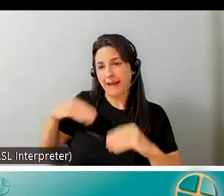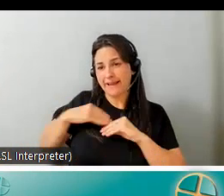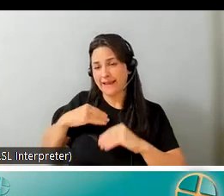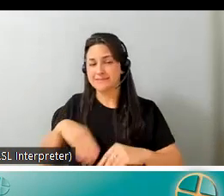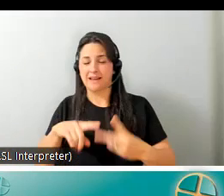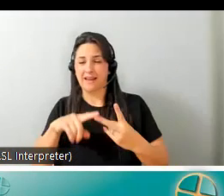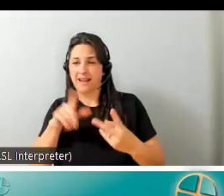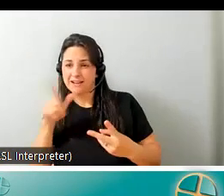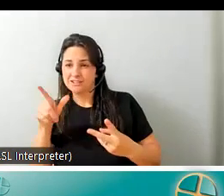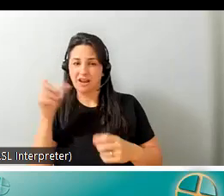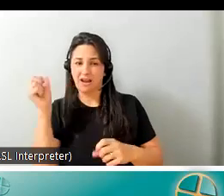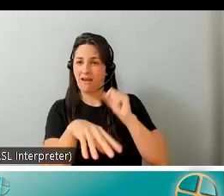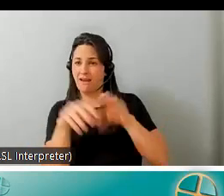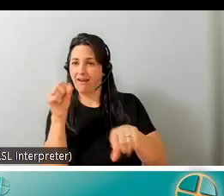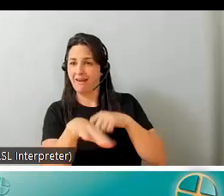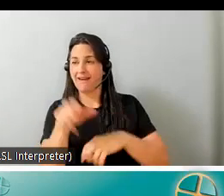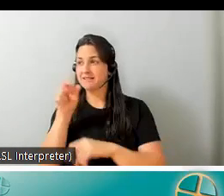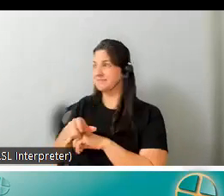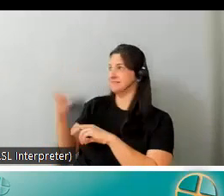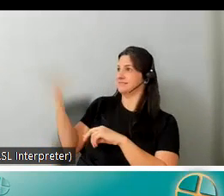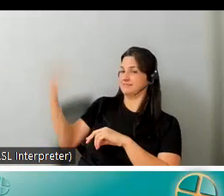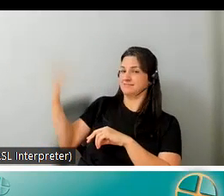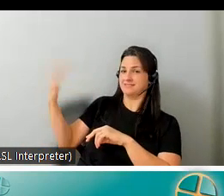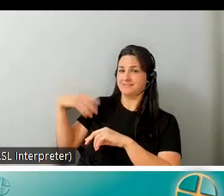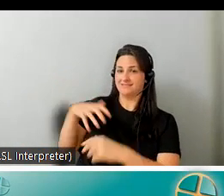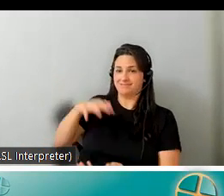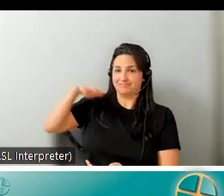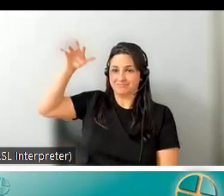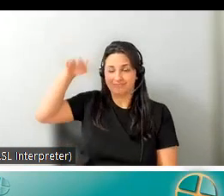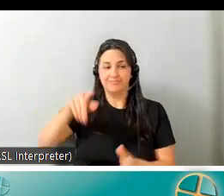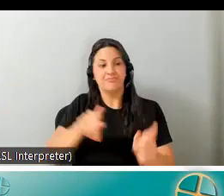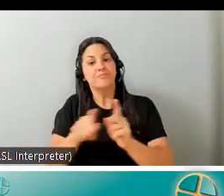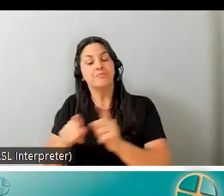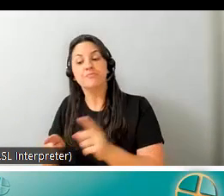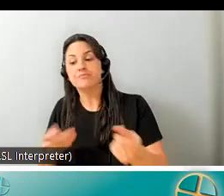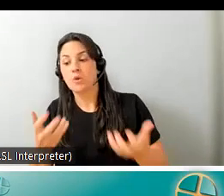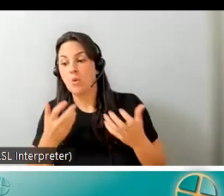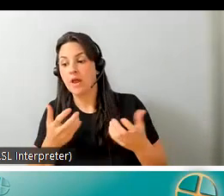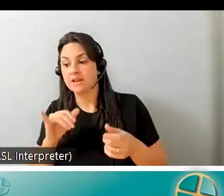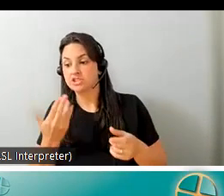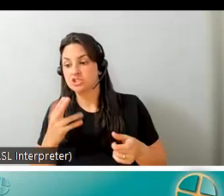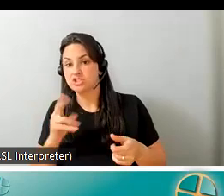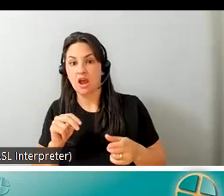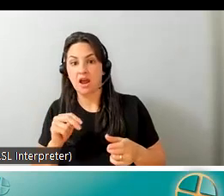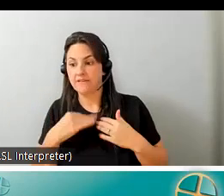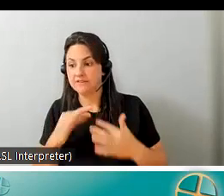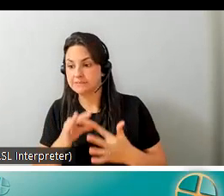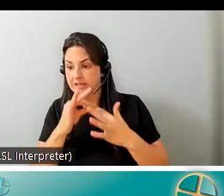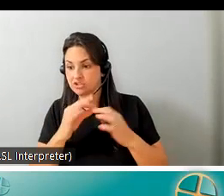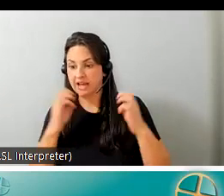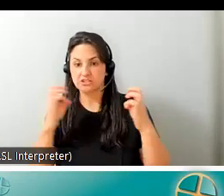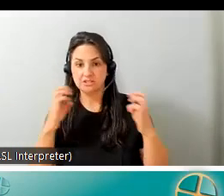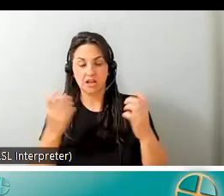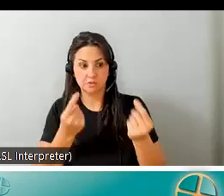she also needed john to do an exercise where he straightened his legs